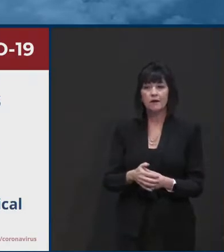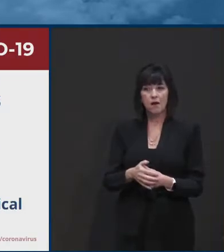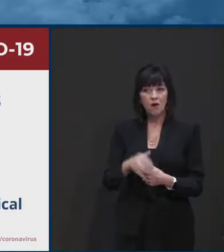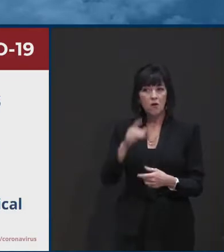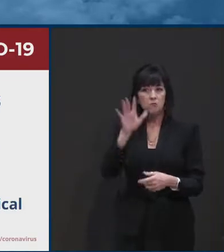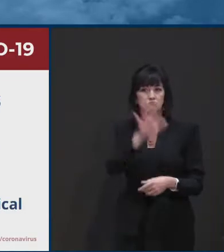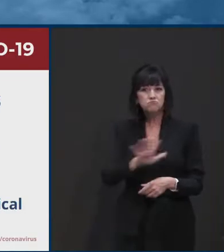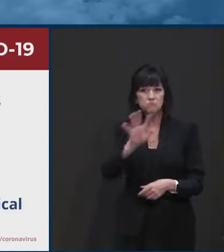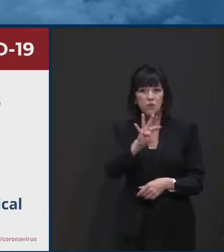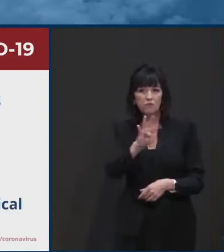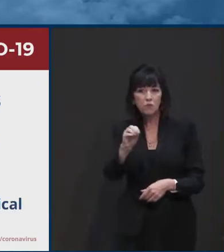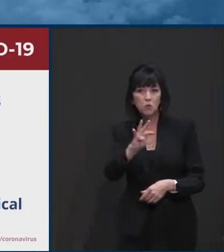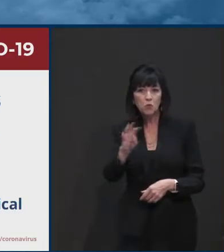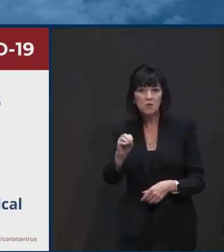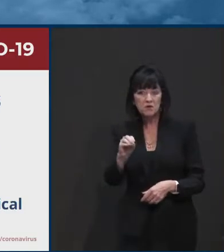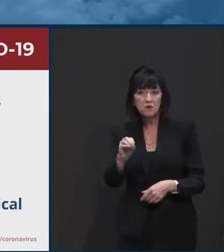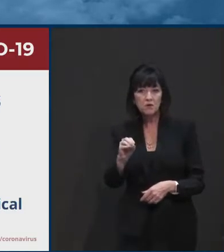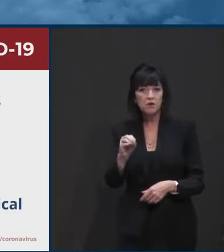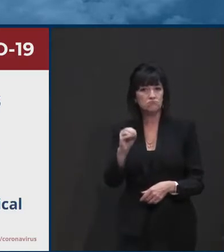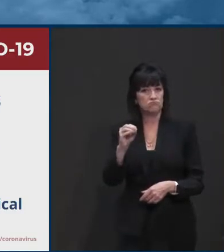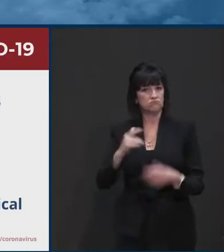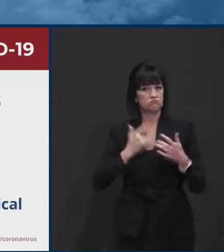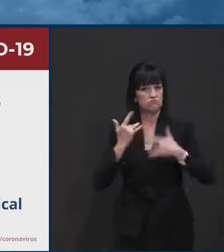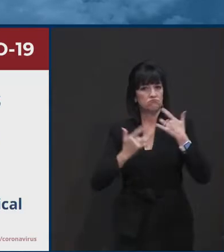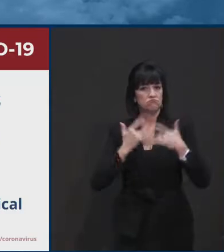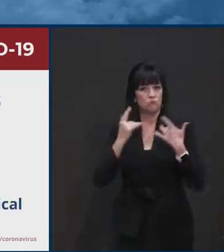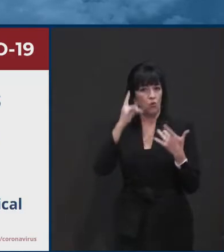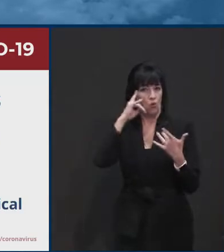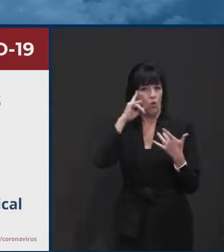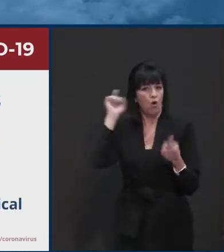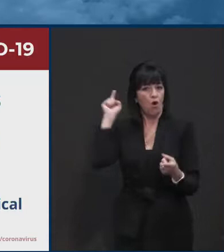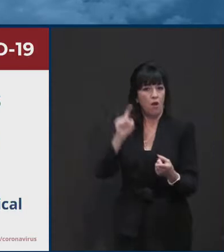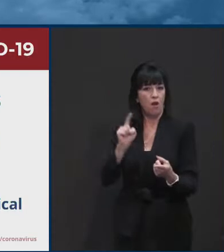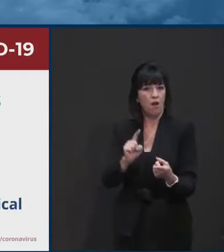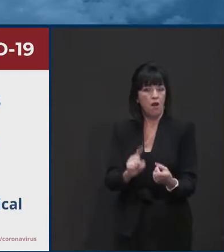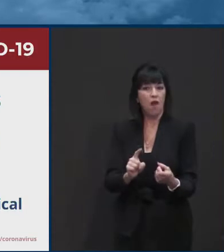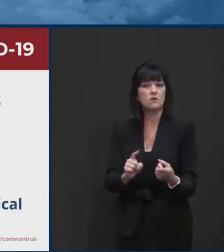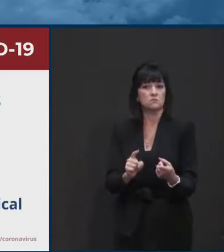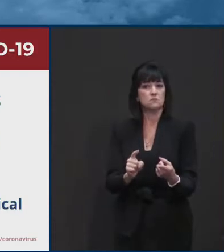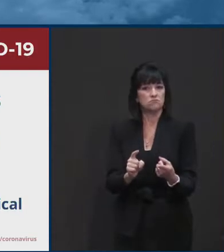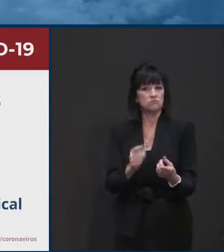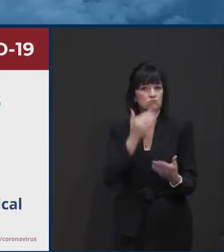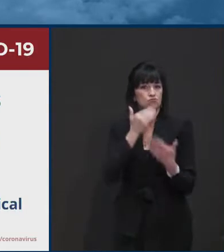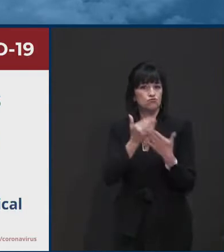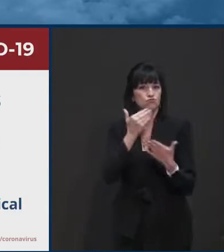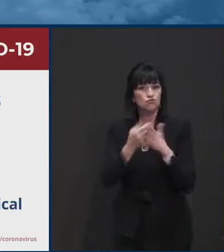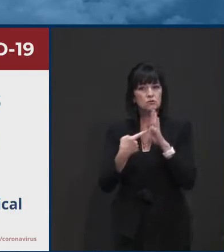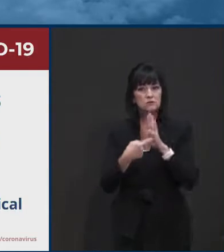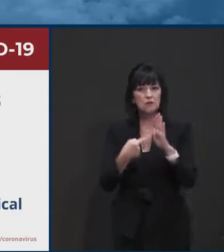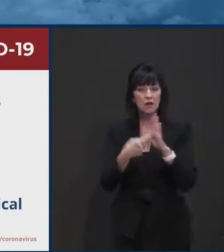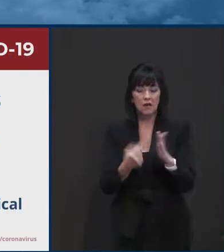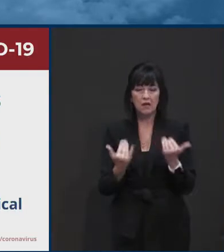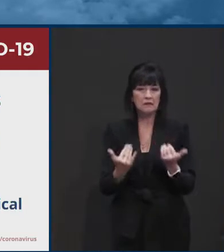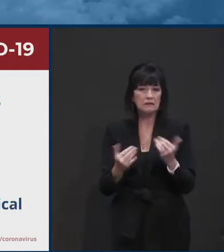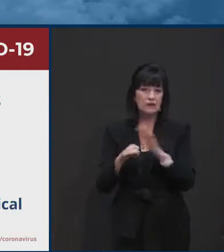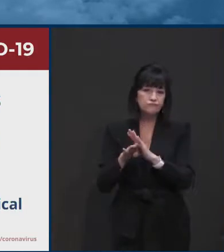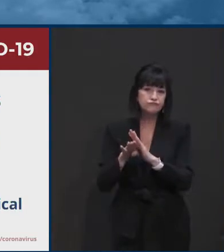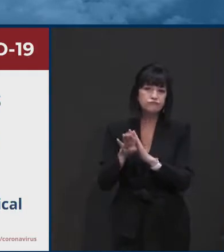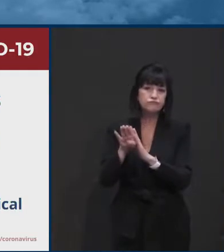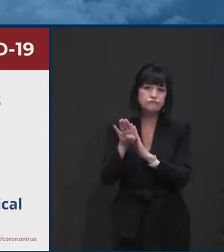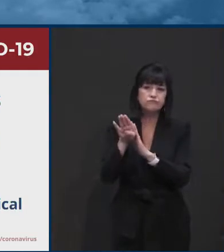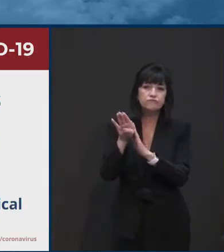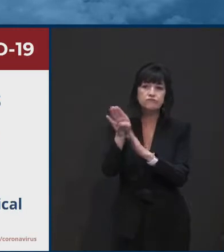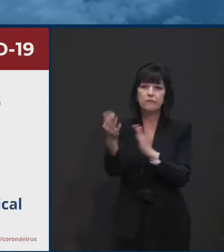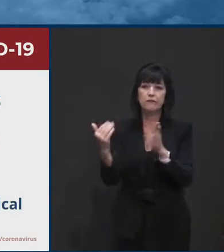shows the fact that this is a lagging indicator that starts with new positive